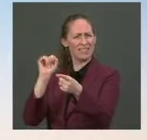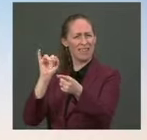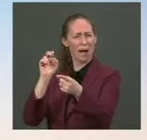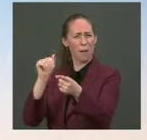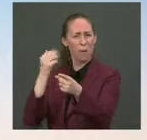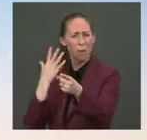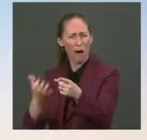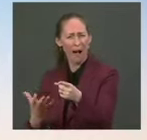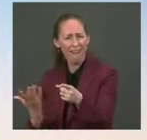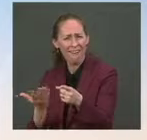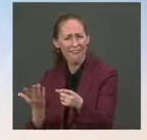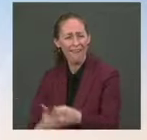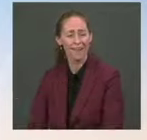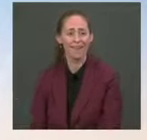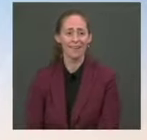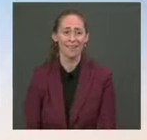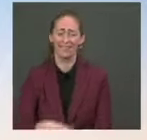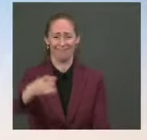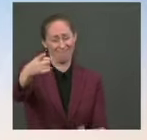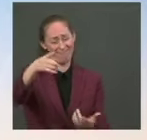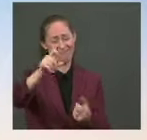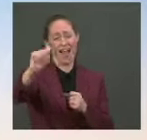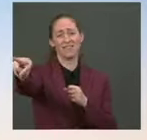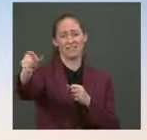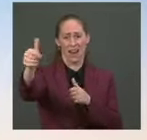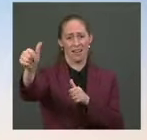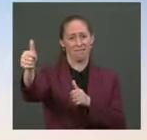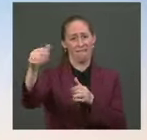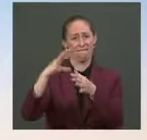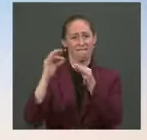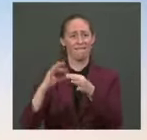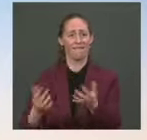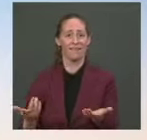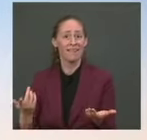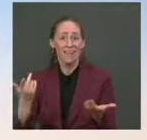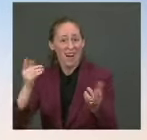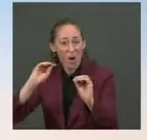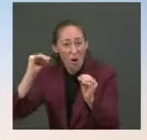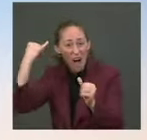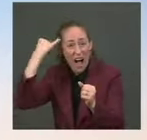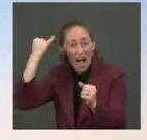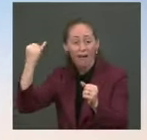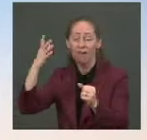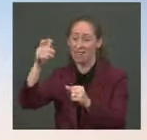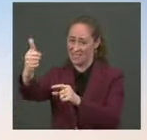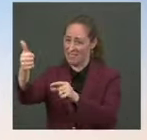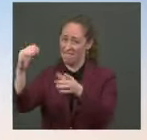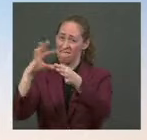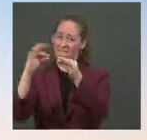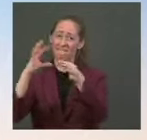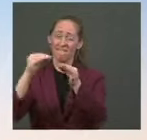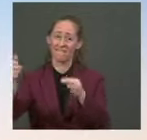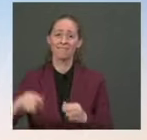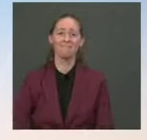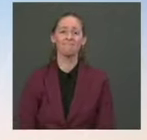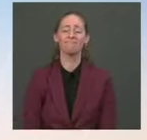Senator Sinema speak for herself. The But does he have an idea of what she wants? let Senator speak for what she wants. Go ahead. The